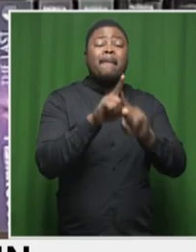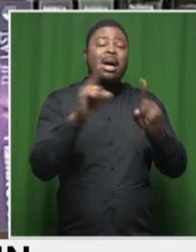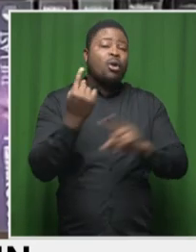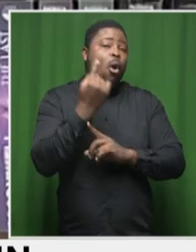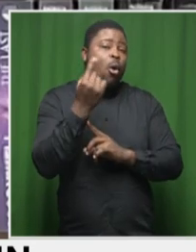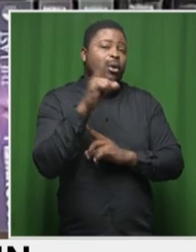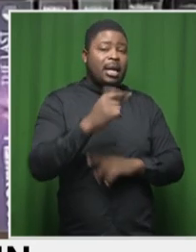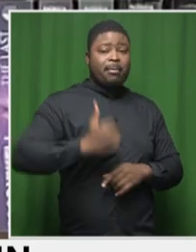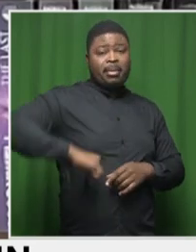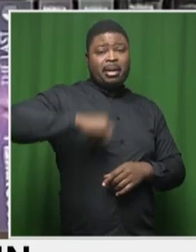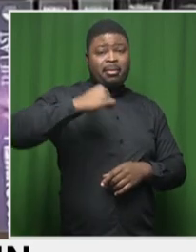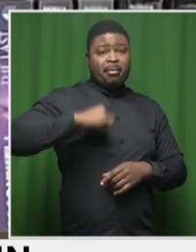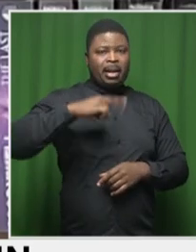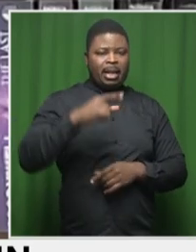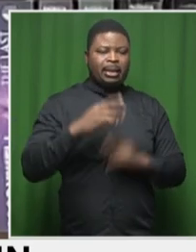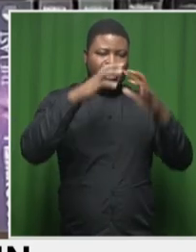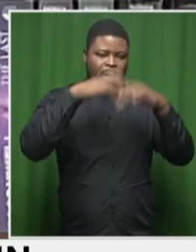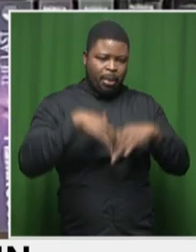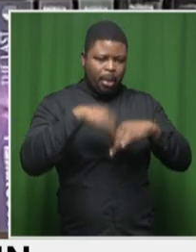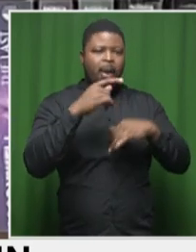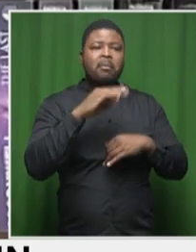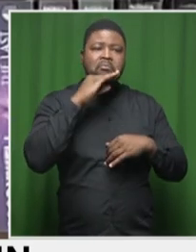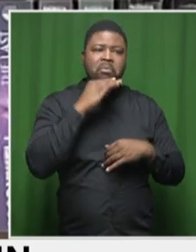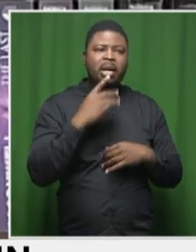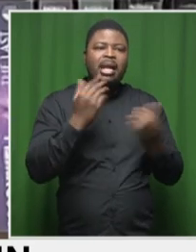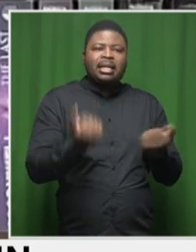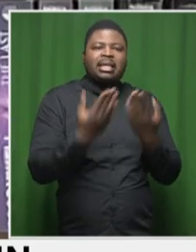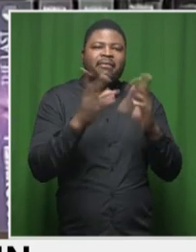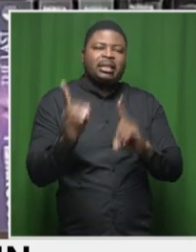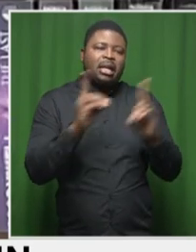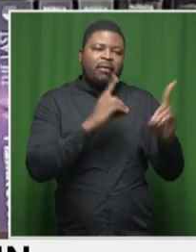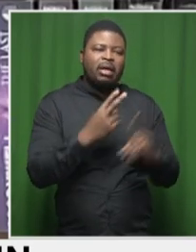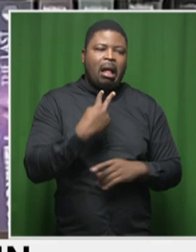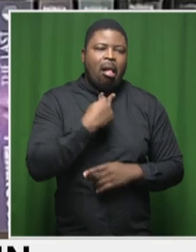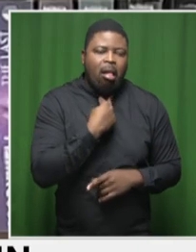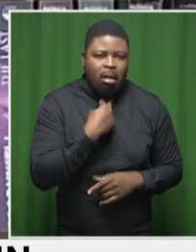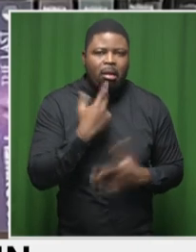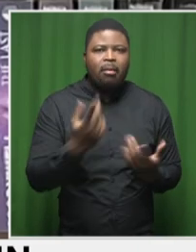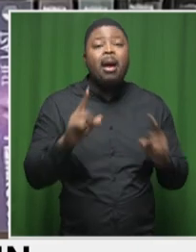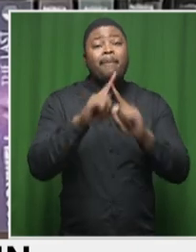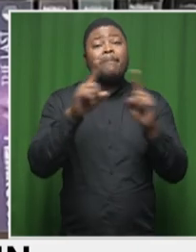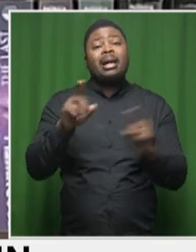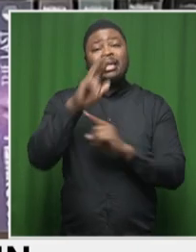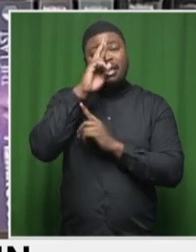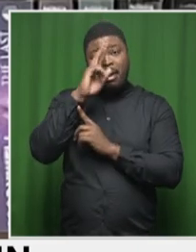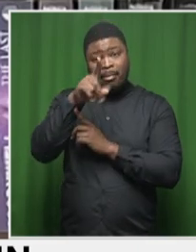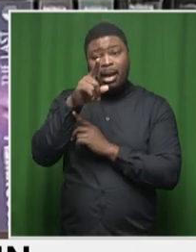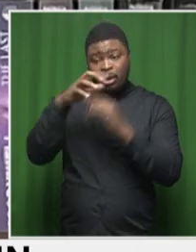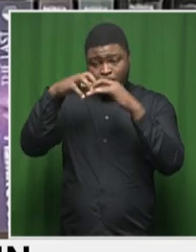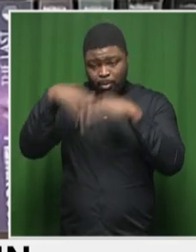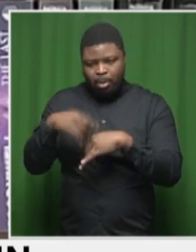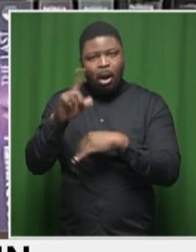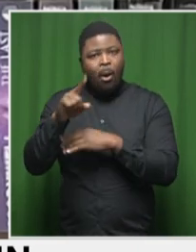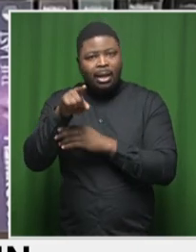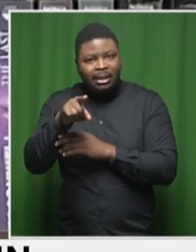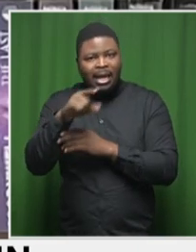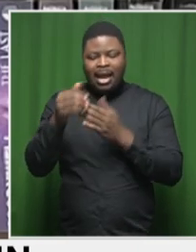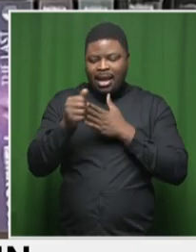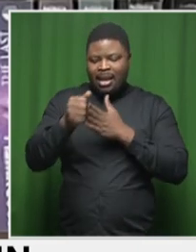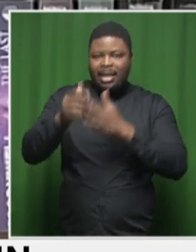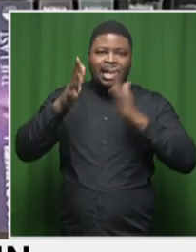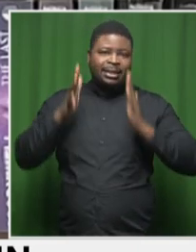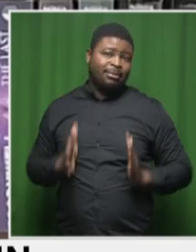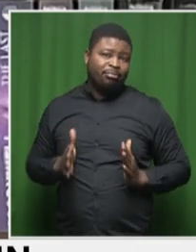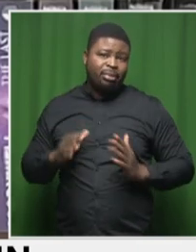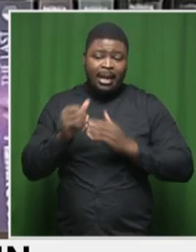service delivery, as the prof has alluded to, but it started with the collapse of leadership because people